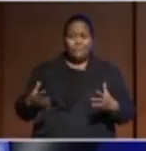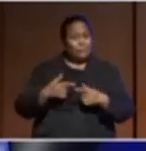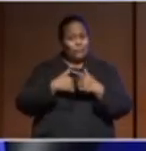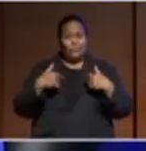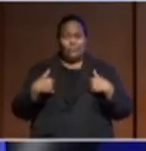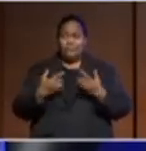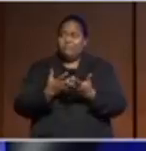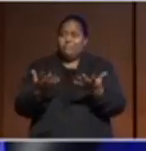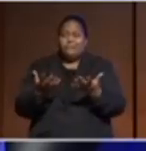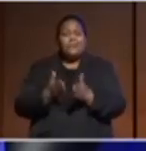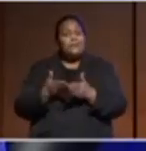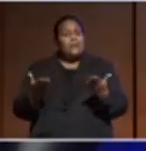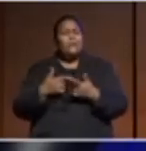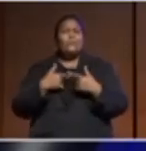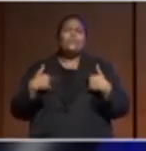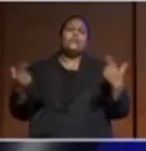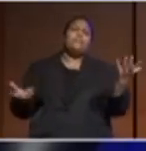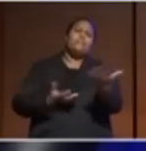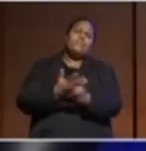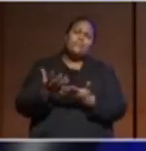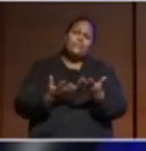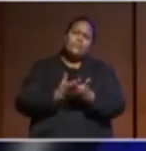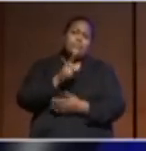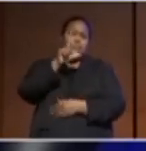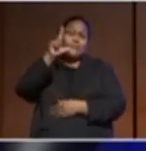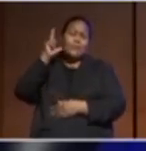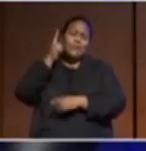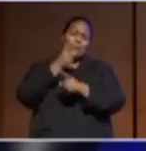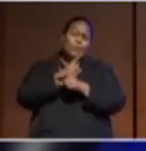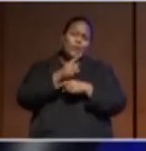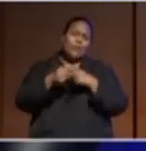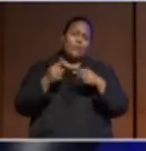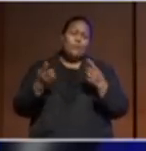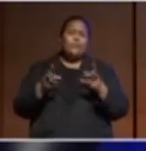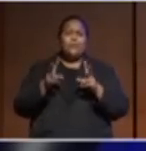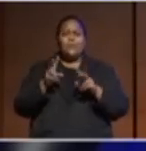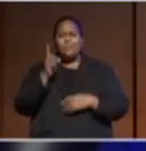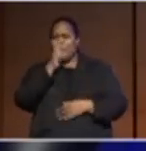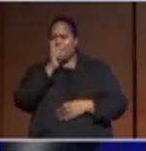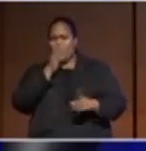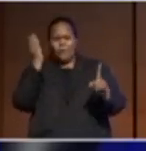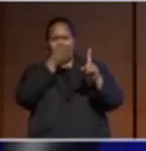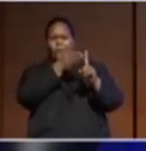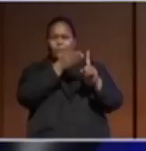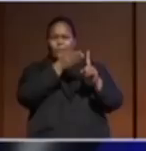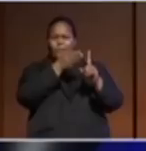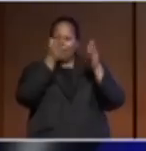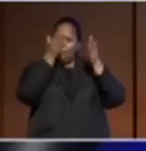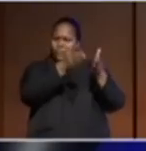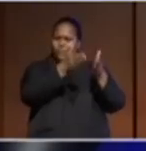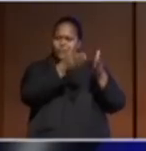We talk a lot about, I mean, yesterday we talked about people-centered approaches. And